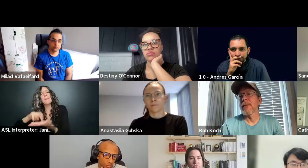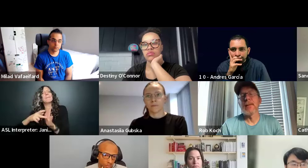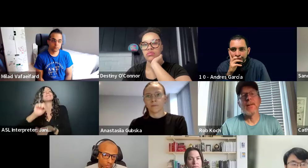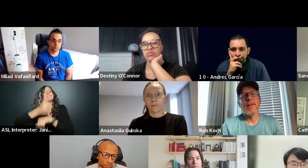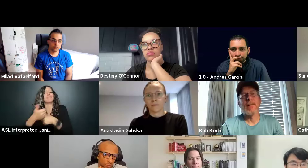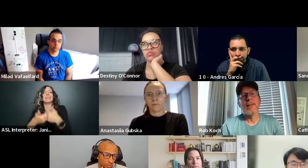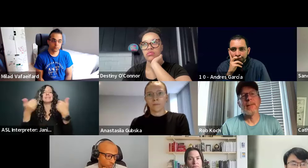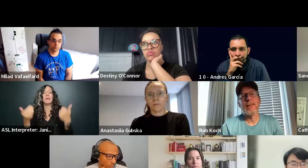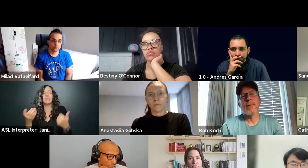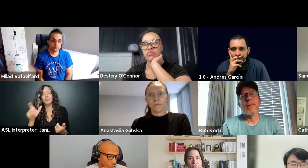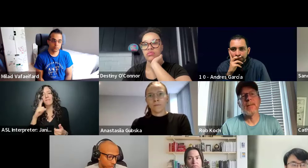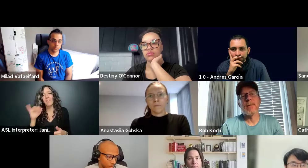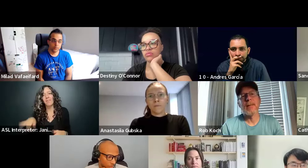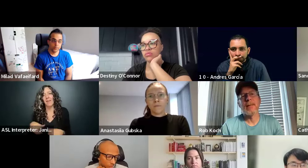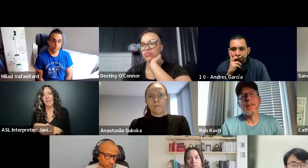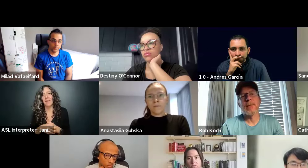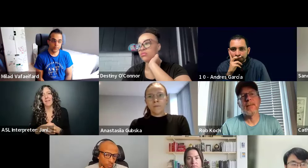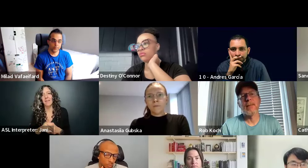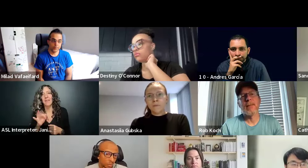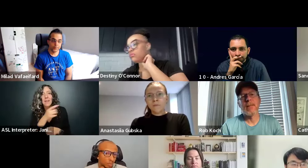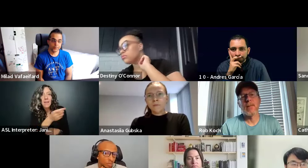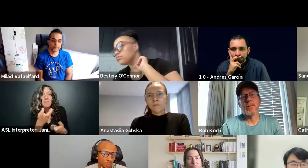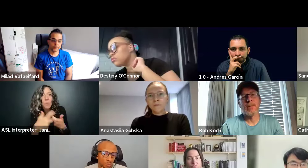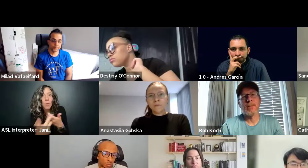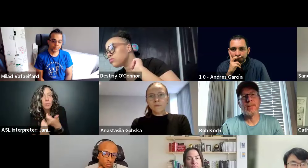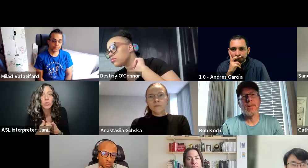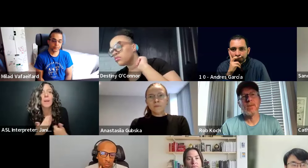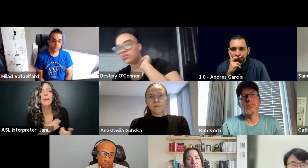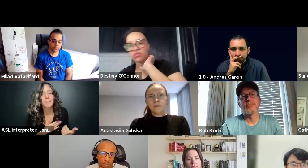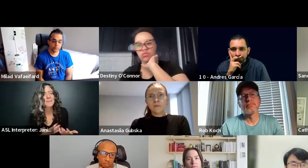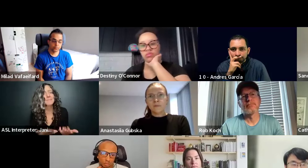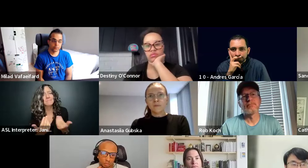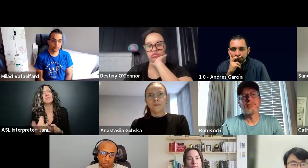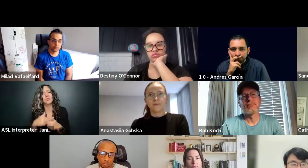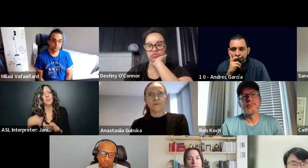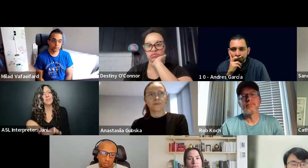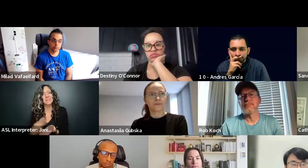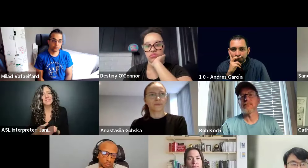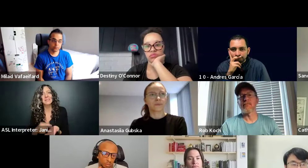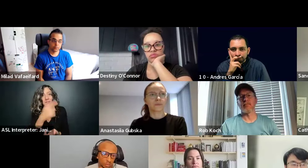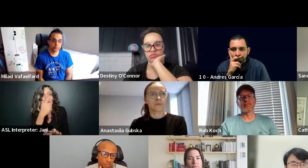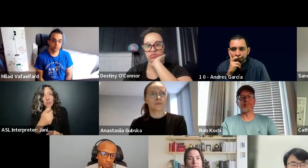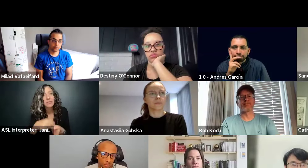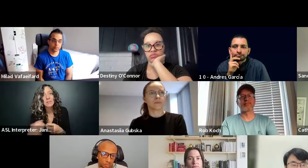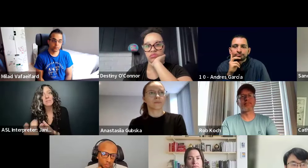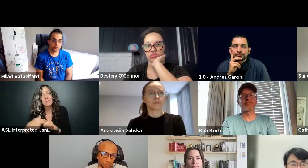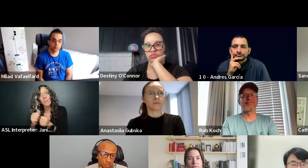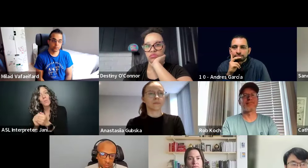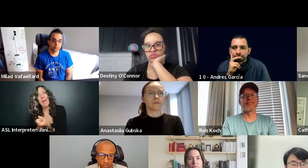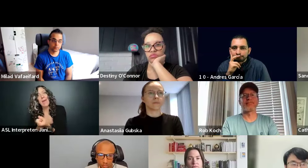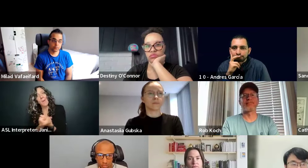if you want to join, please join the discussion if you're interested in participating and advocacy.